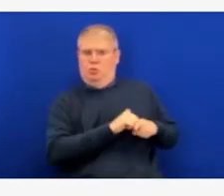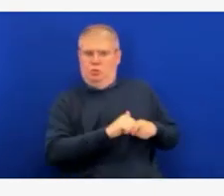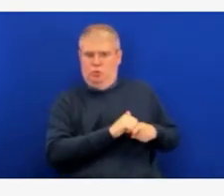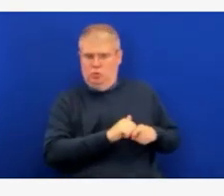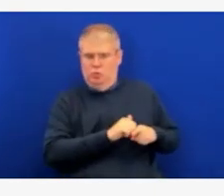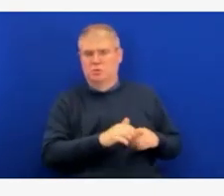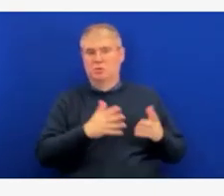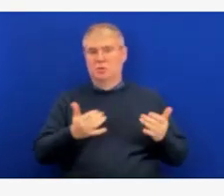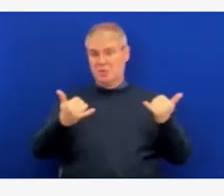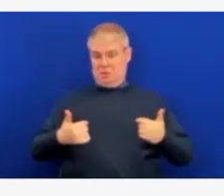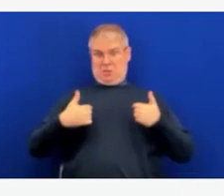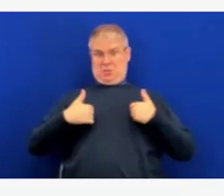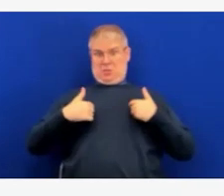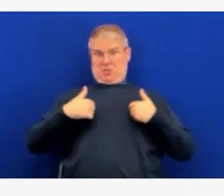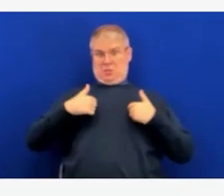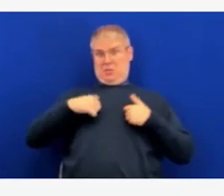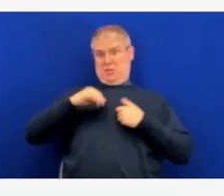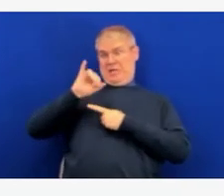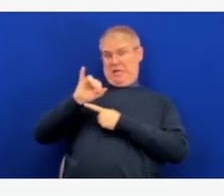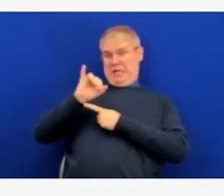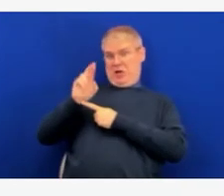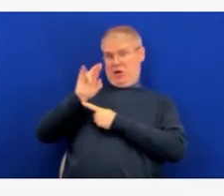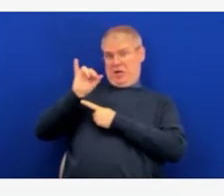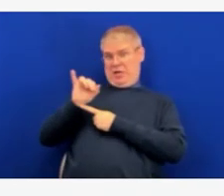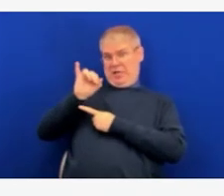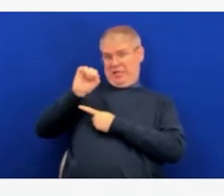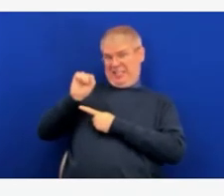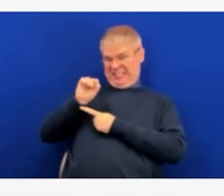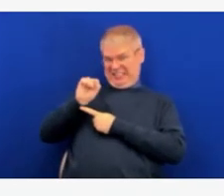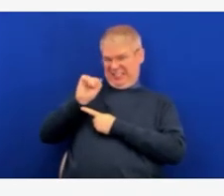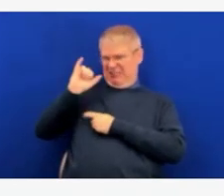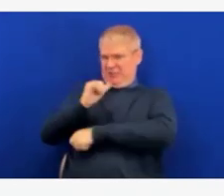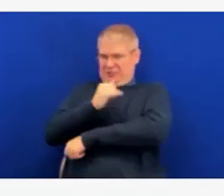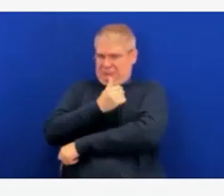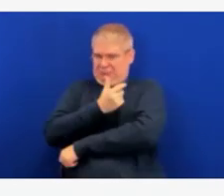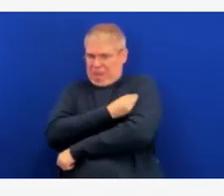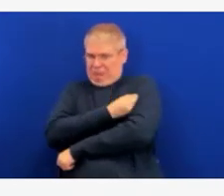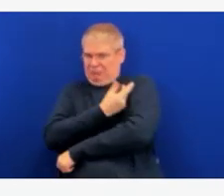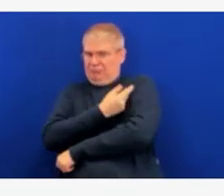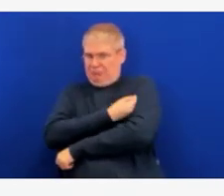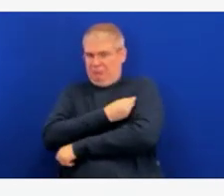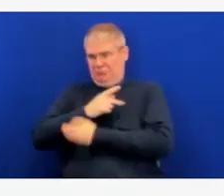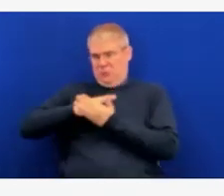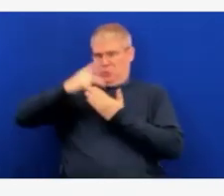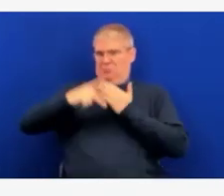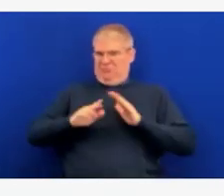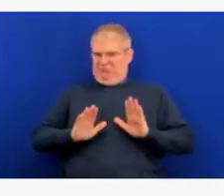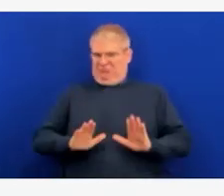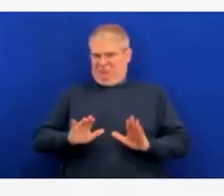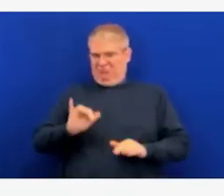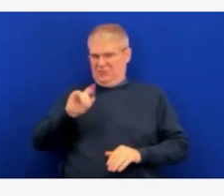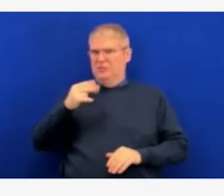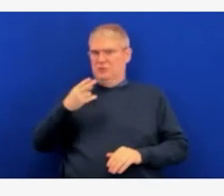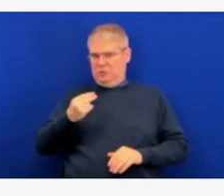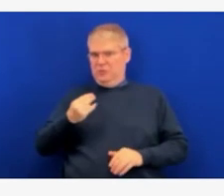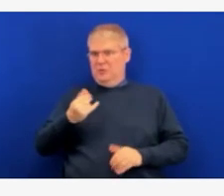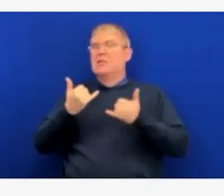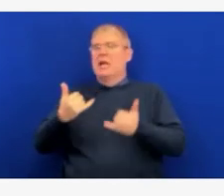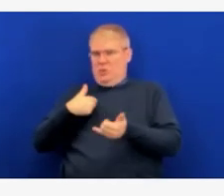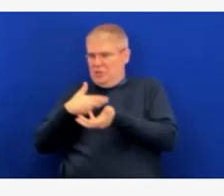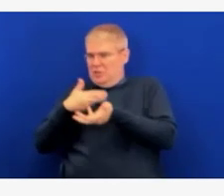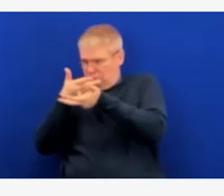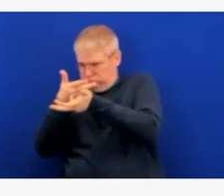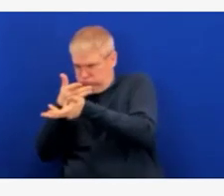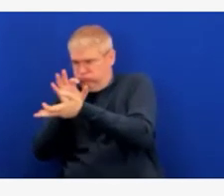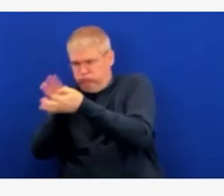our local public health districts on pediatric COVID-19 vaccination efforts. In collaboration with our local public